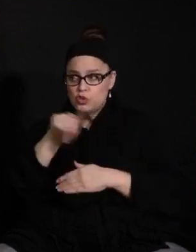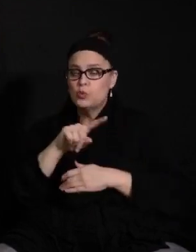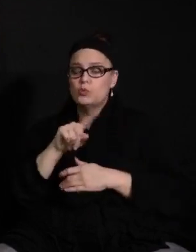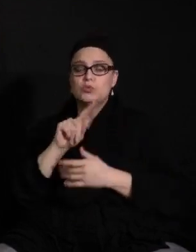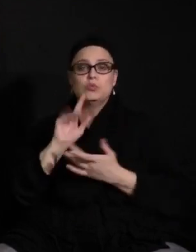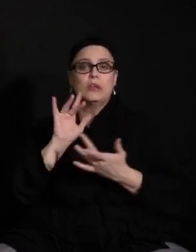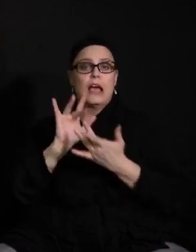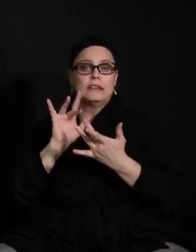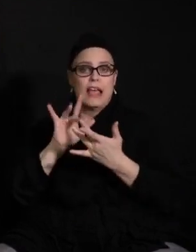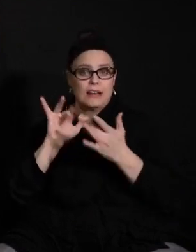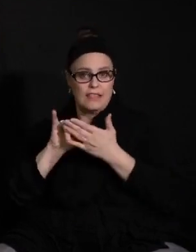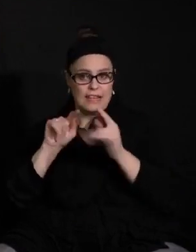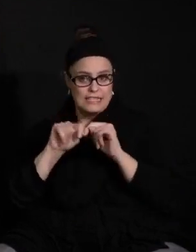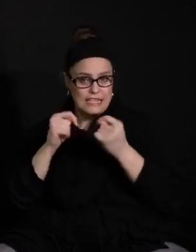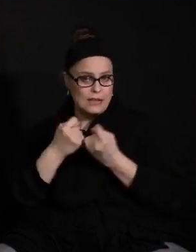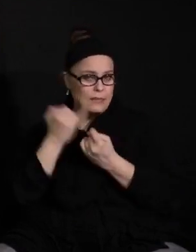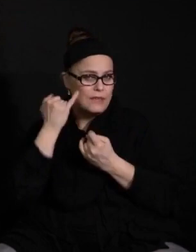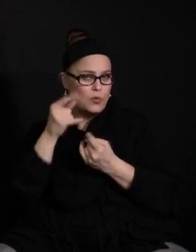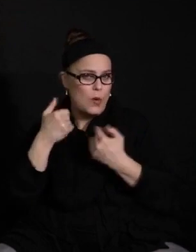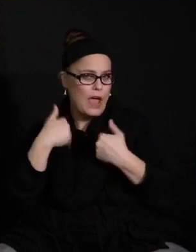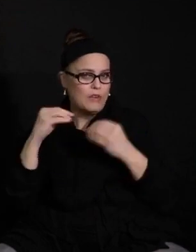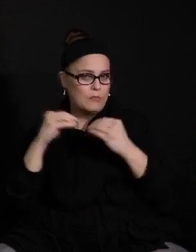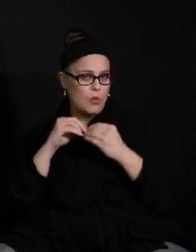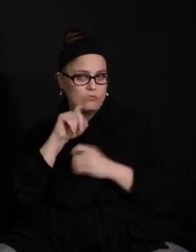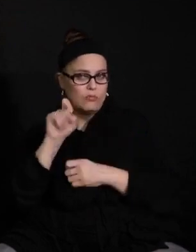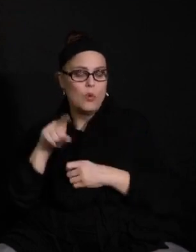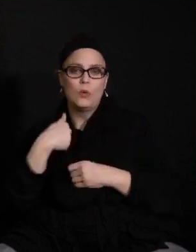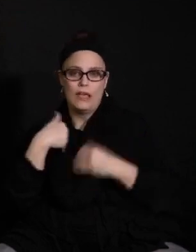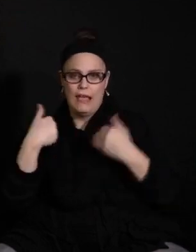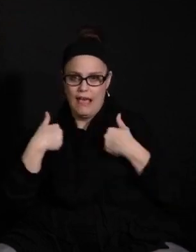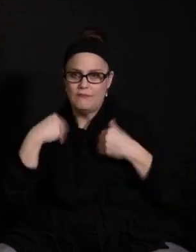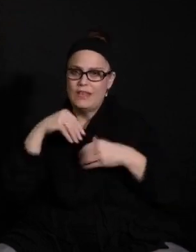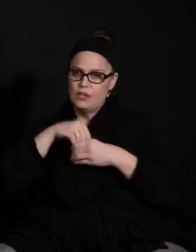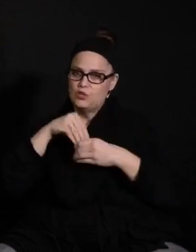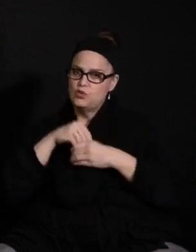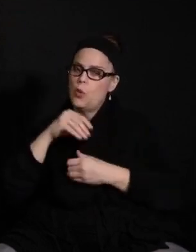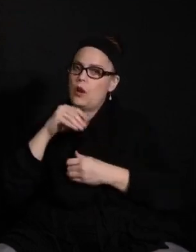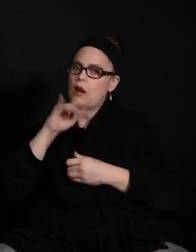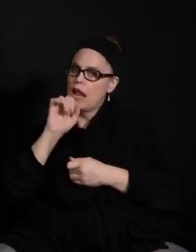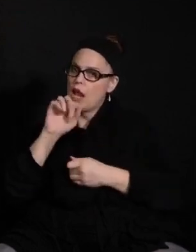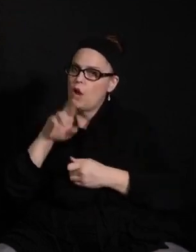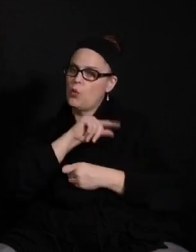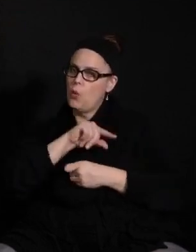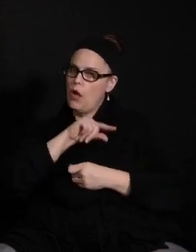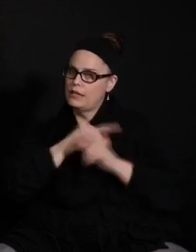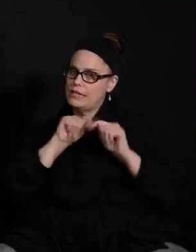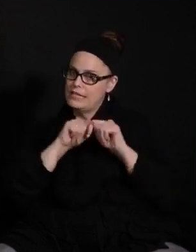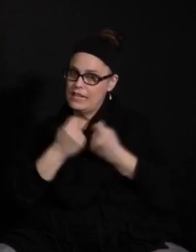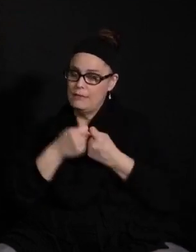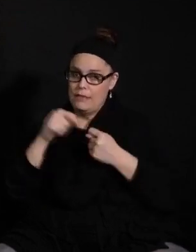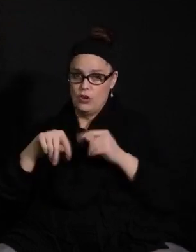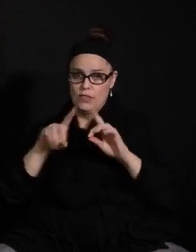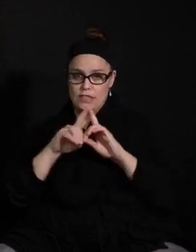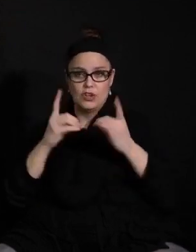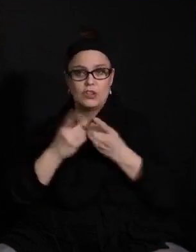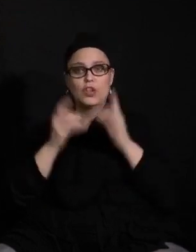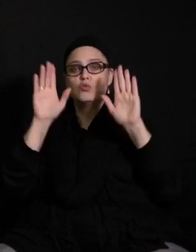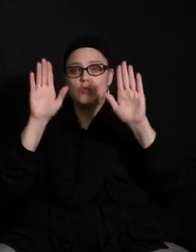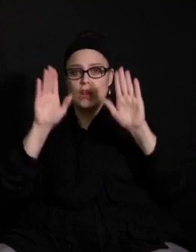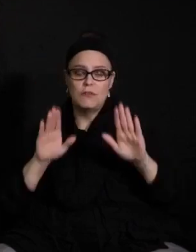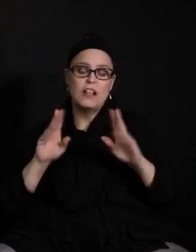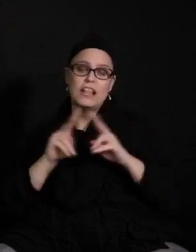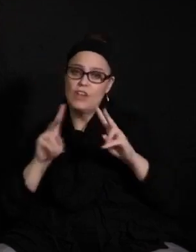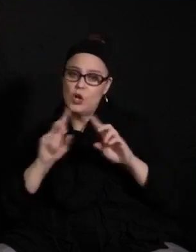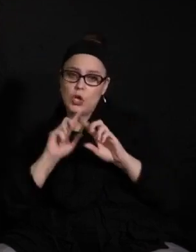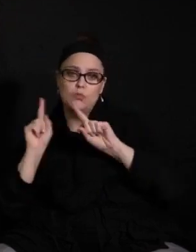concerns or questions, we have an indoor air quality team in the district and they are incredible and responsive. And